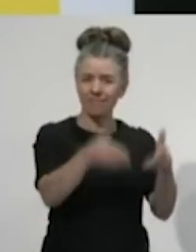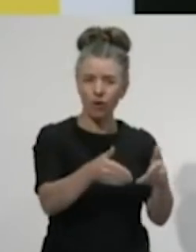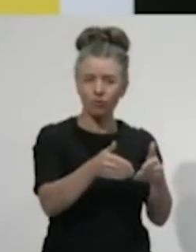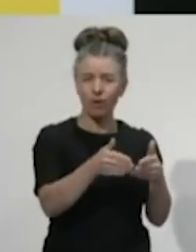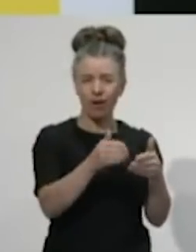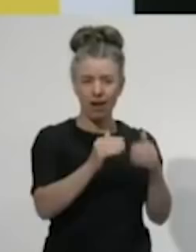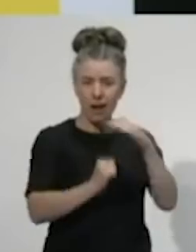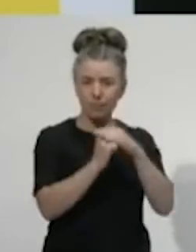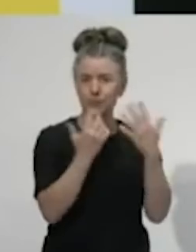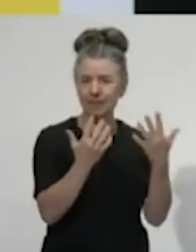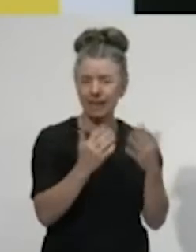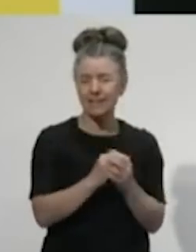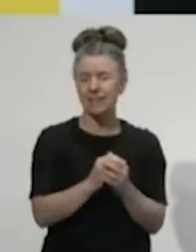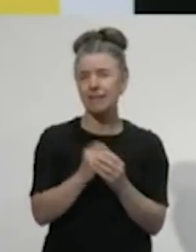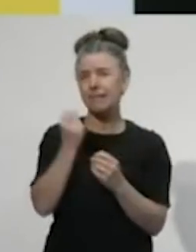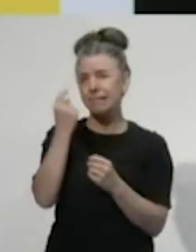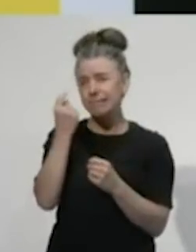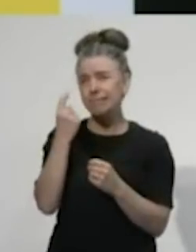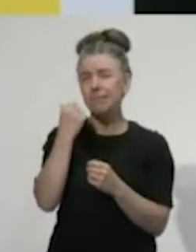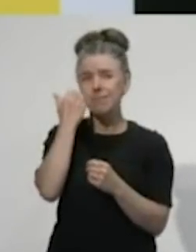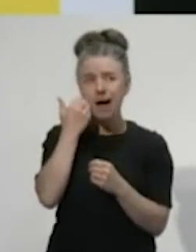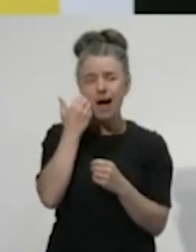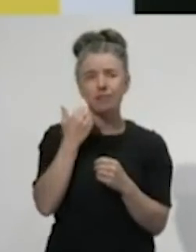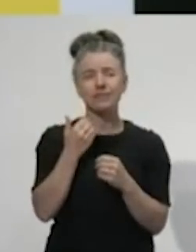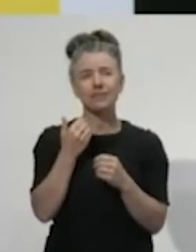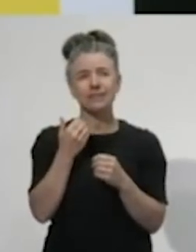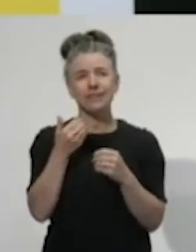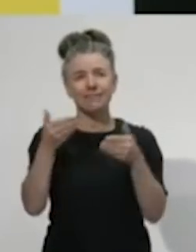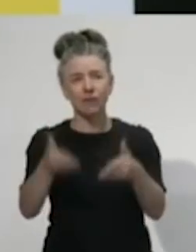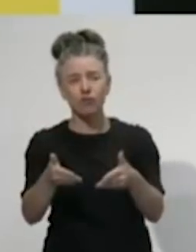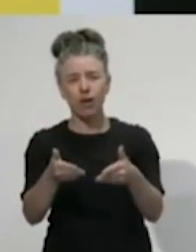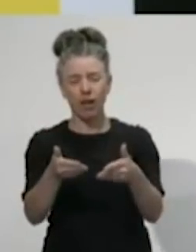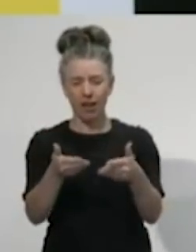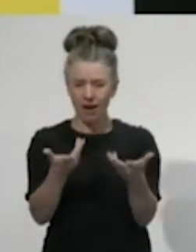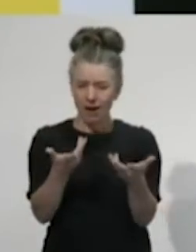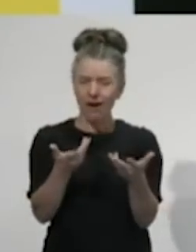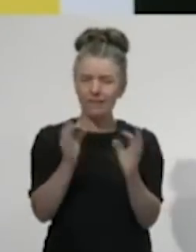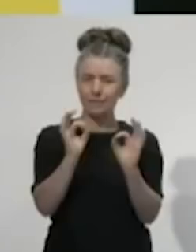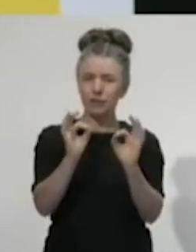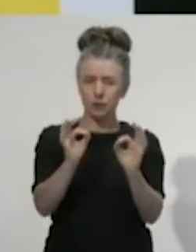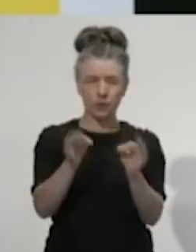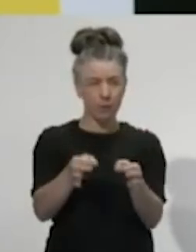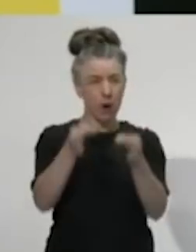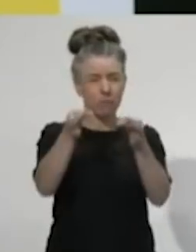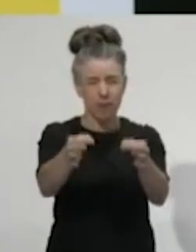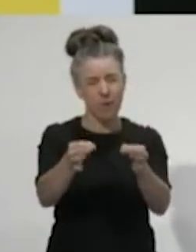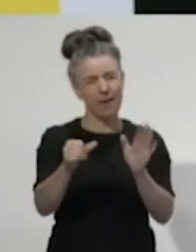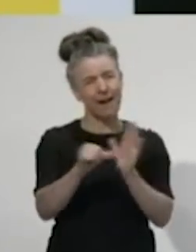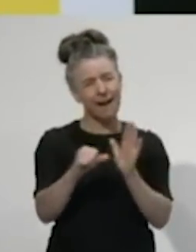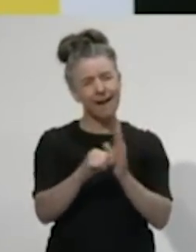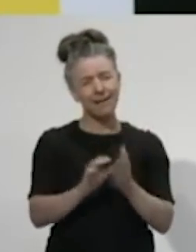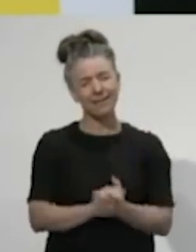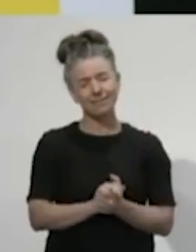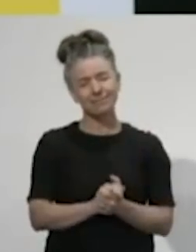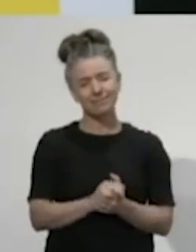recognise that funerals and tangi are exceptional. They're life events that cannot be postponed. I do